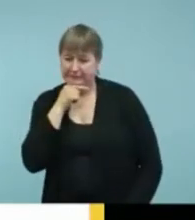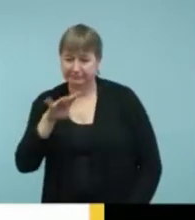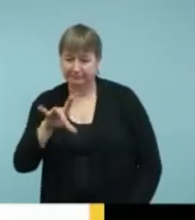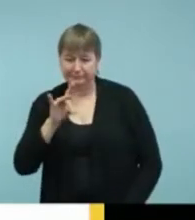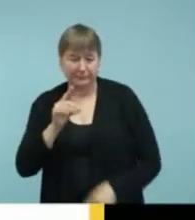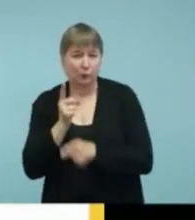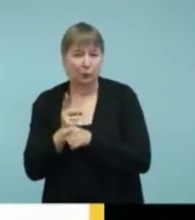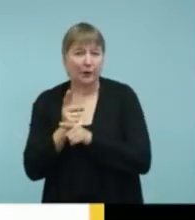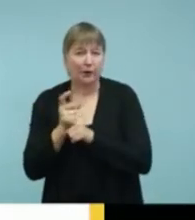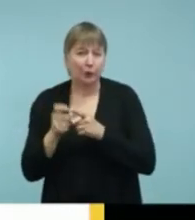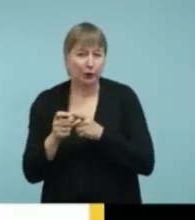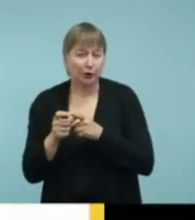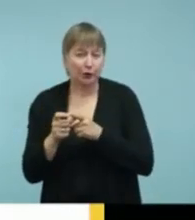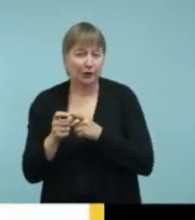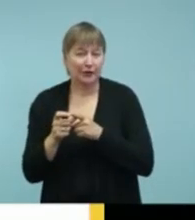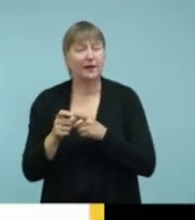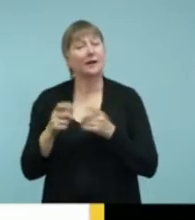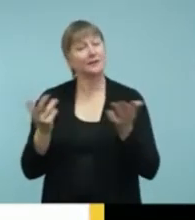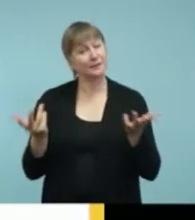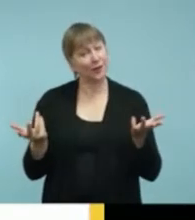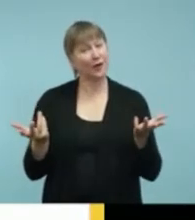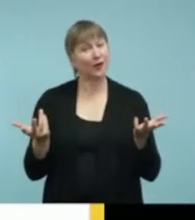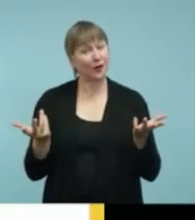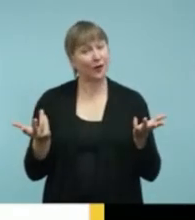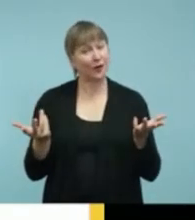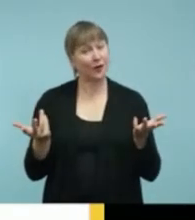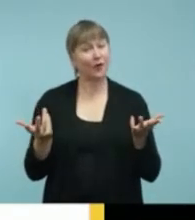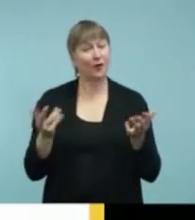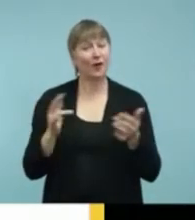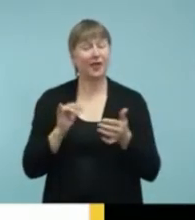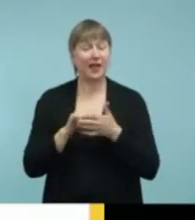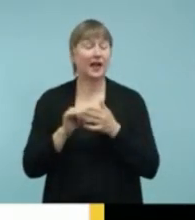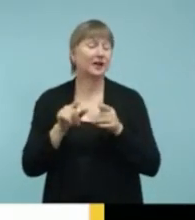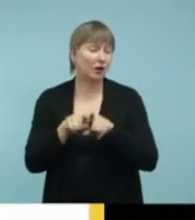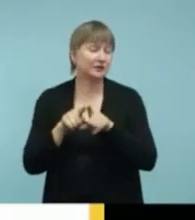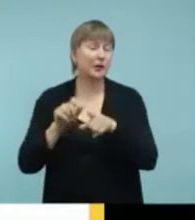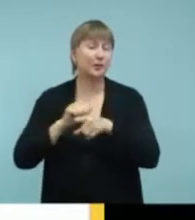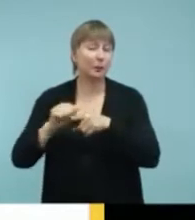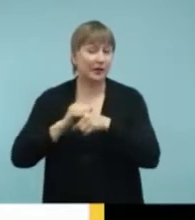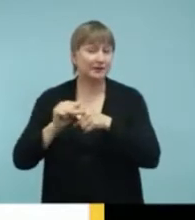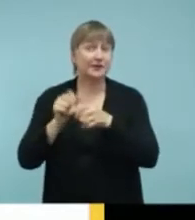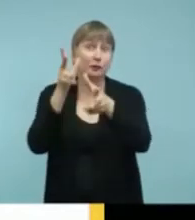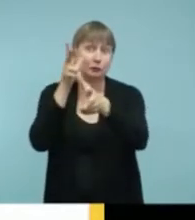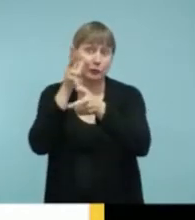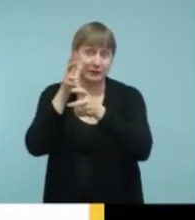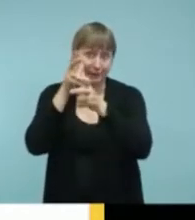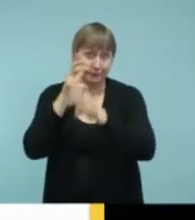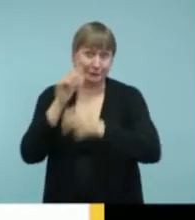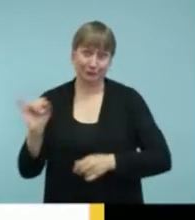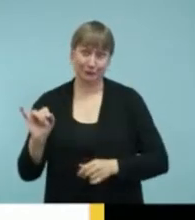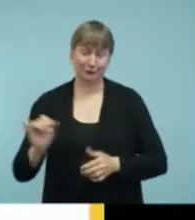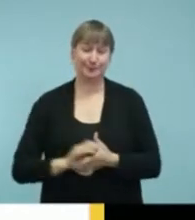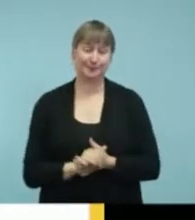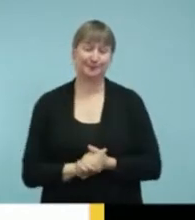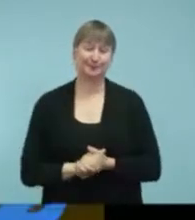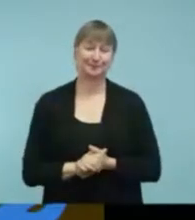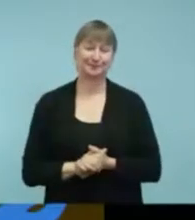to kind of make sure that receptively you have some practice as well. All right. Next slide.